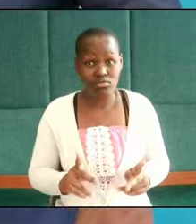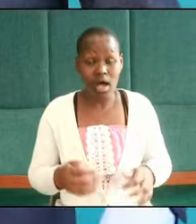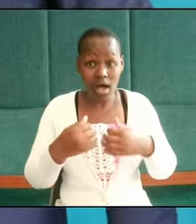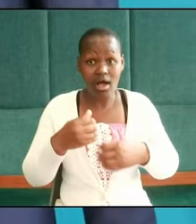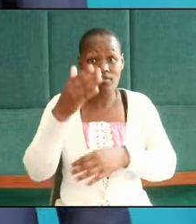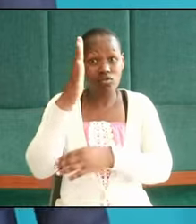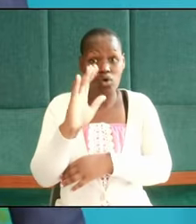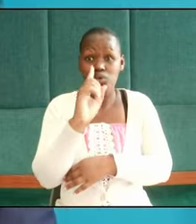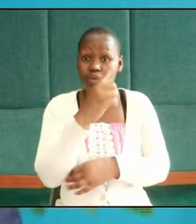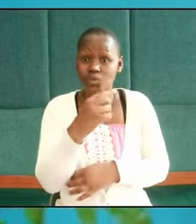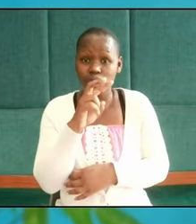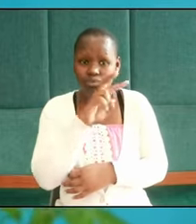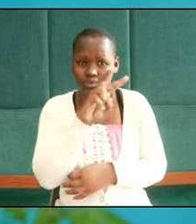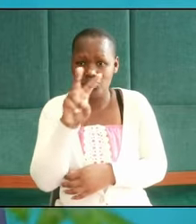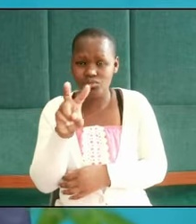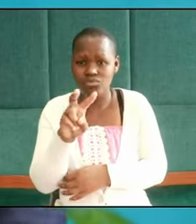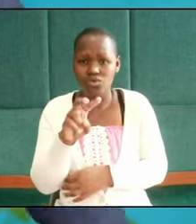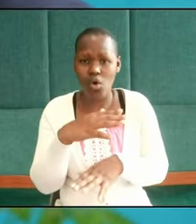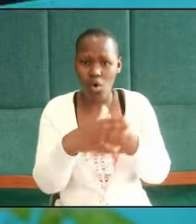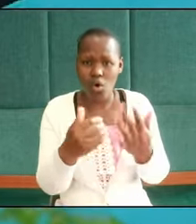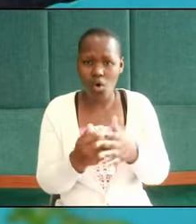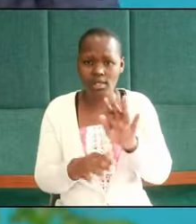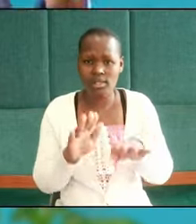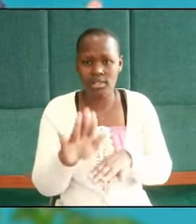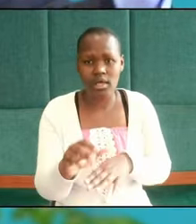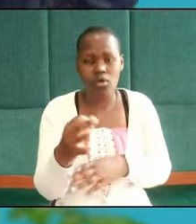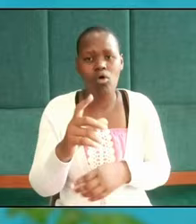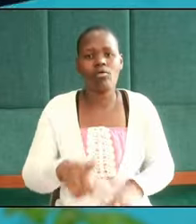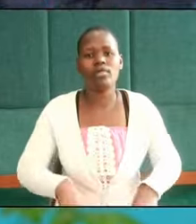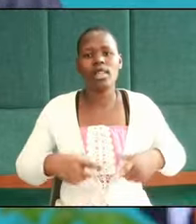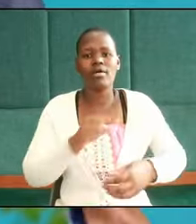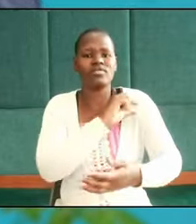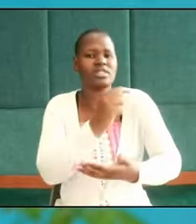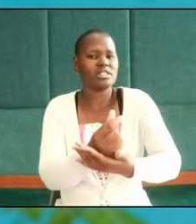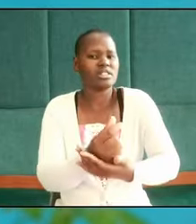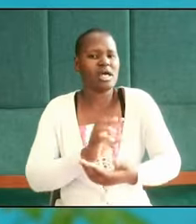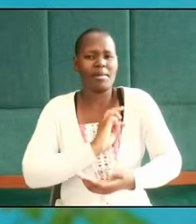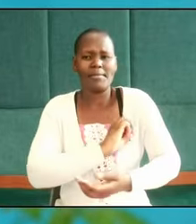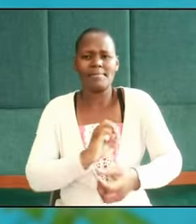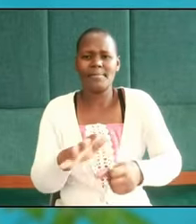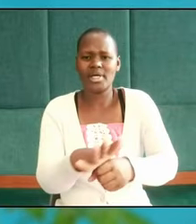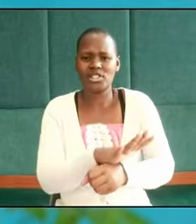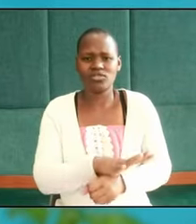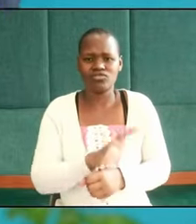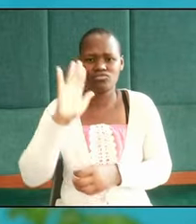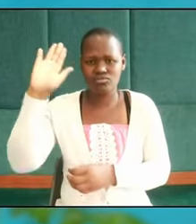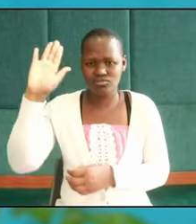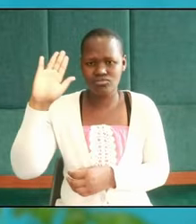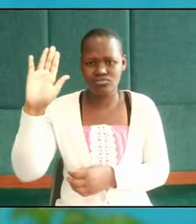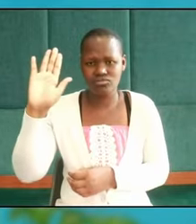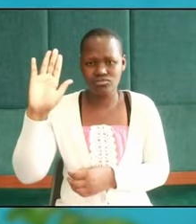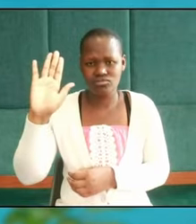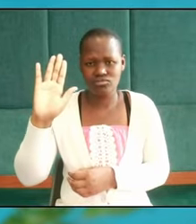God who watches every step of our life has gracious as unmerciful as he is he